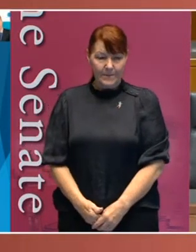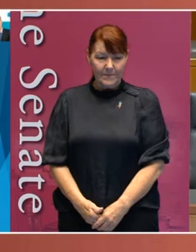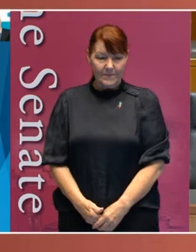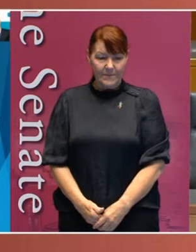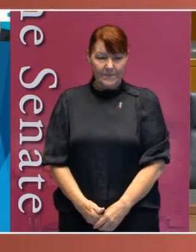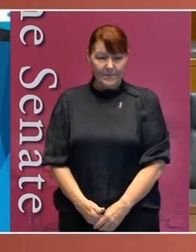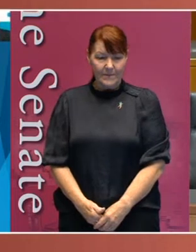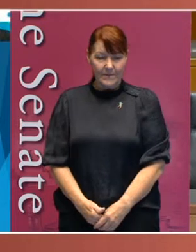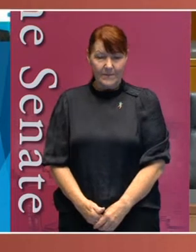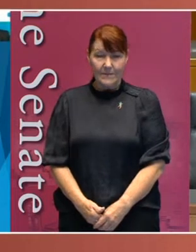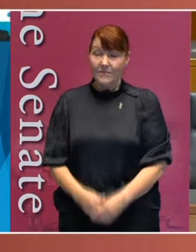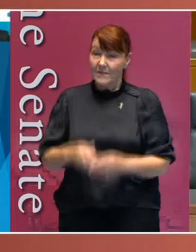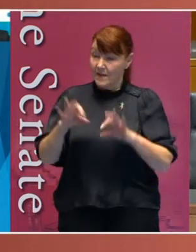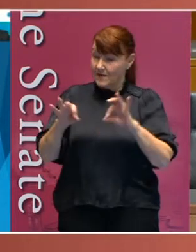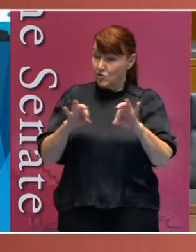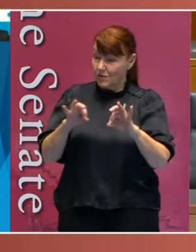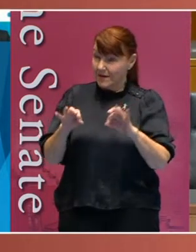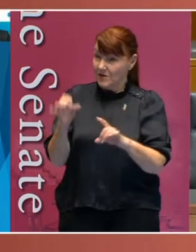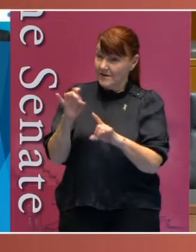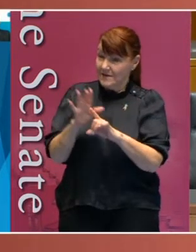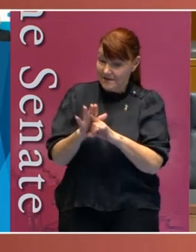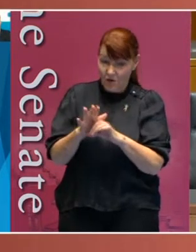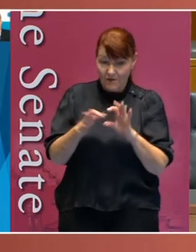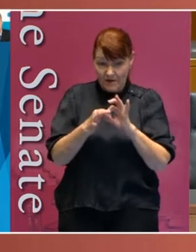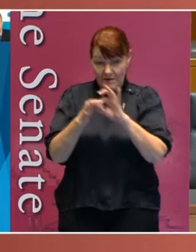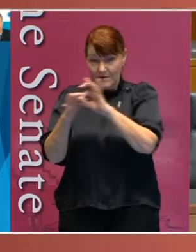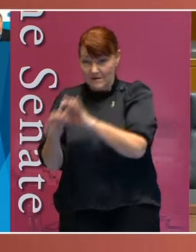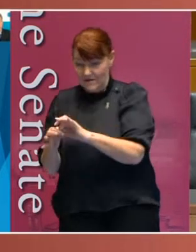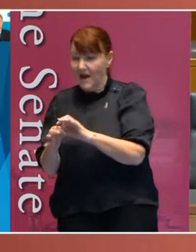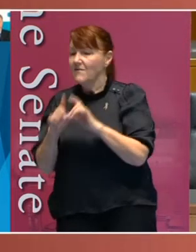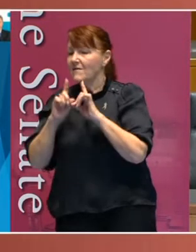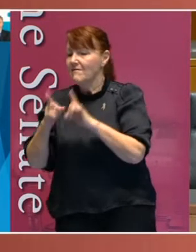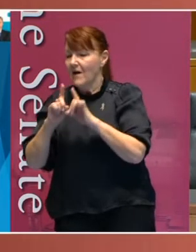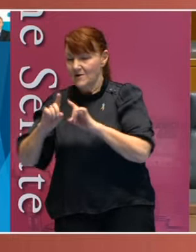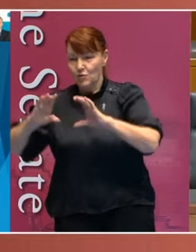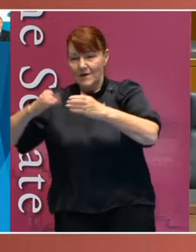Associated with the strategy is the strategy's advisory council,